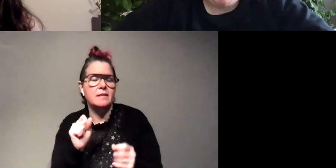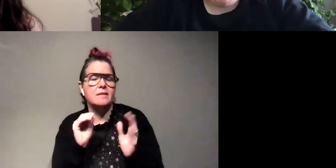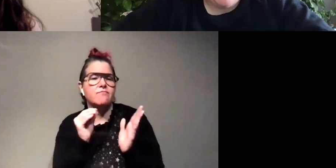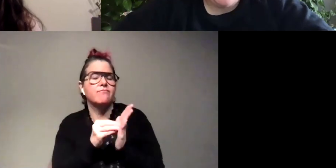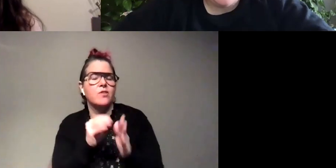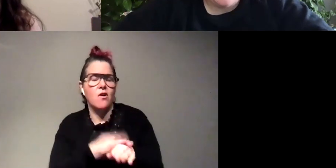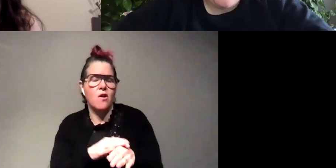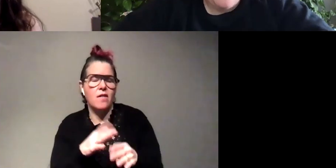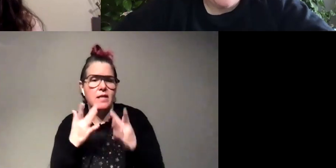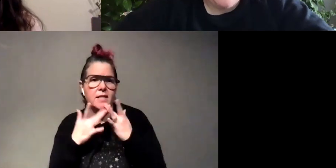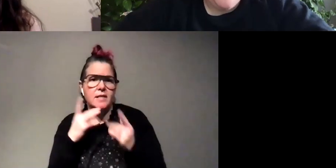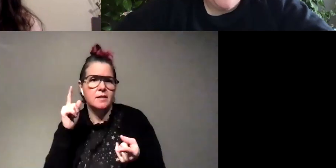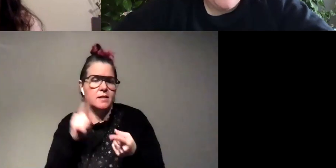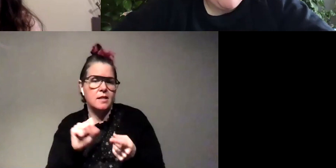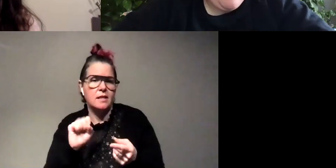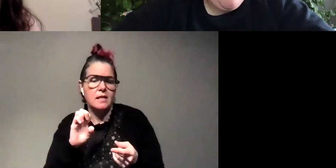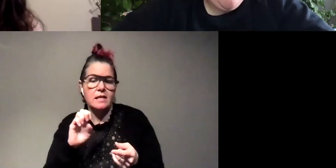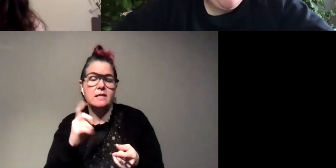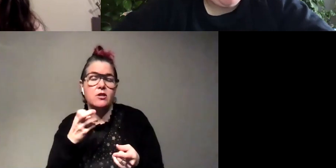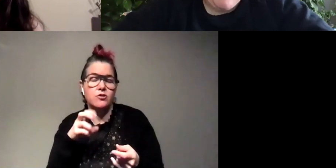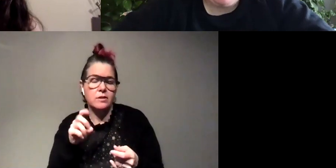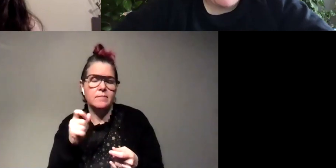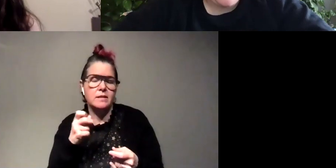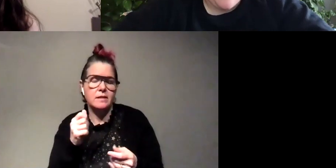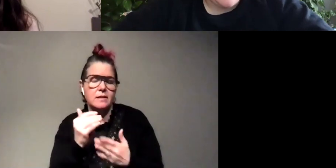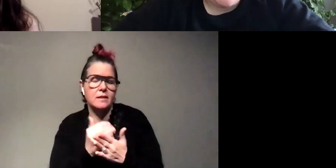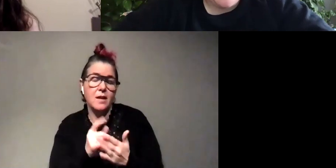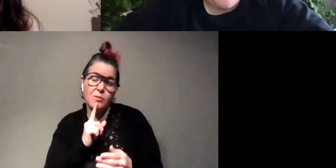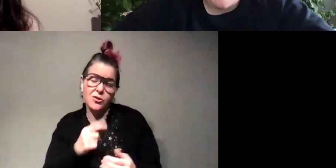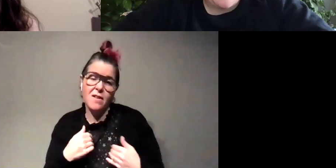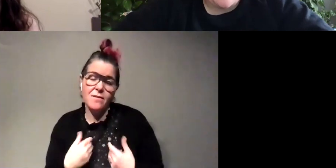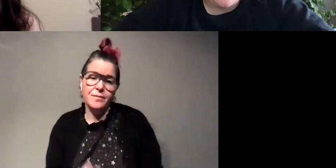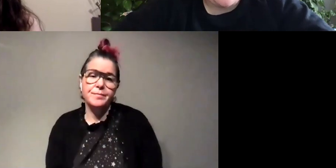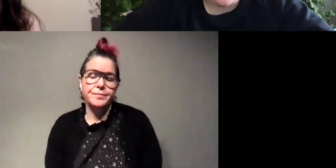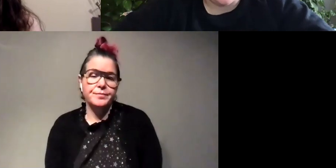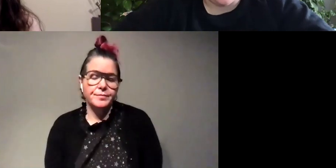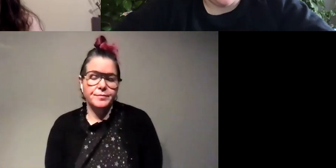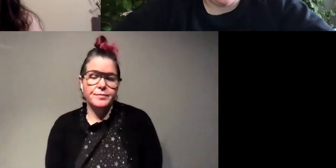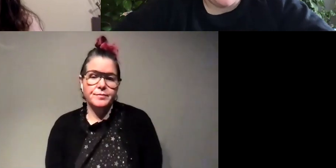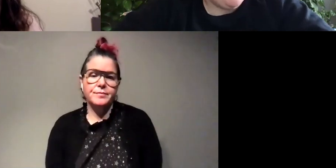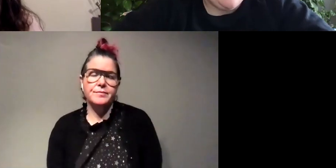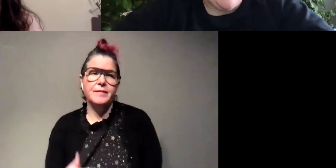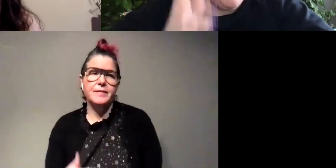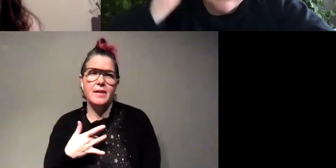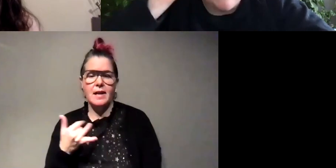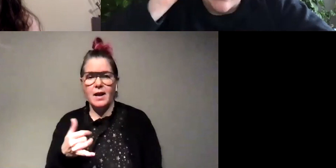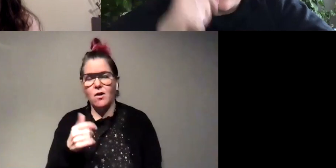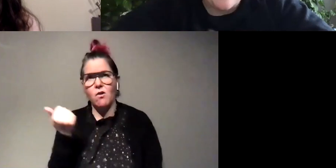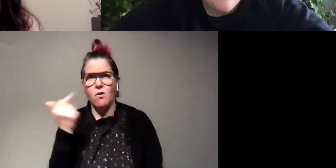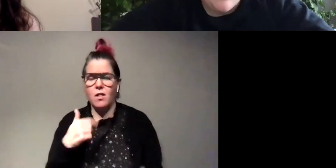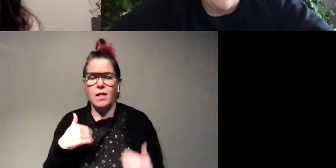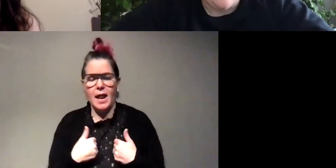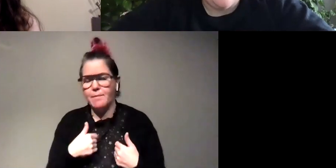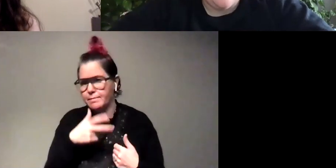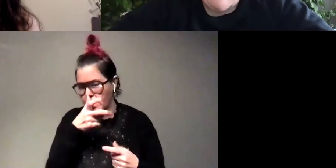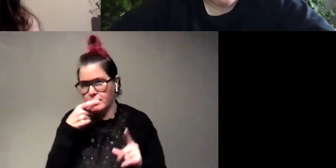list so cool yes i'm sure there are yeah especially i feel like insects are and all animals across the